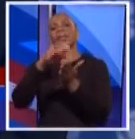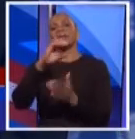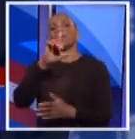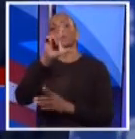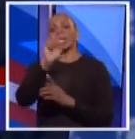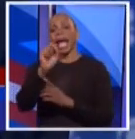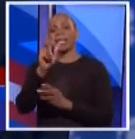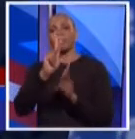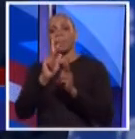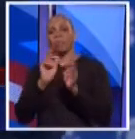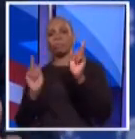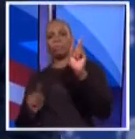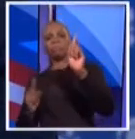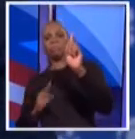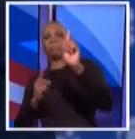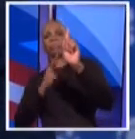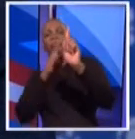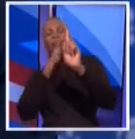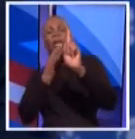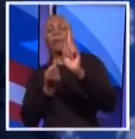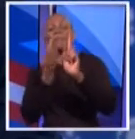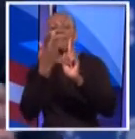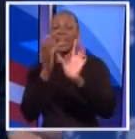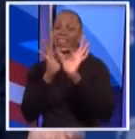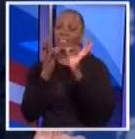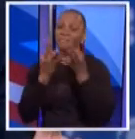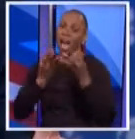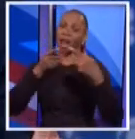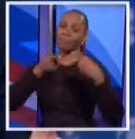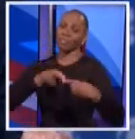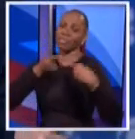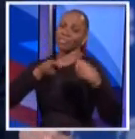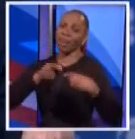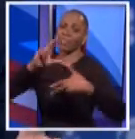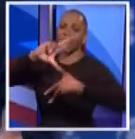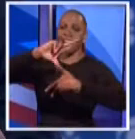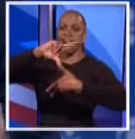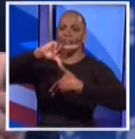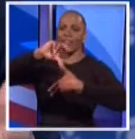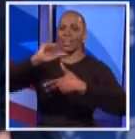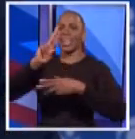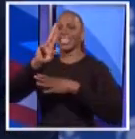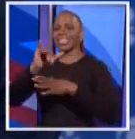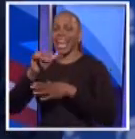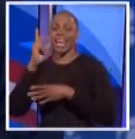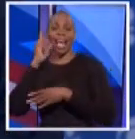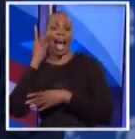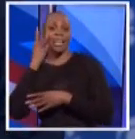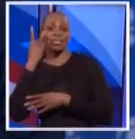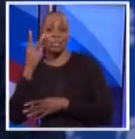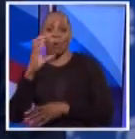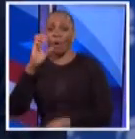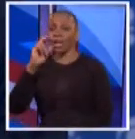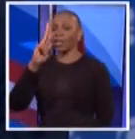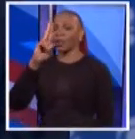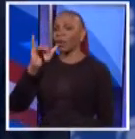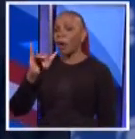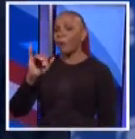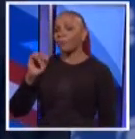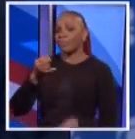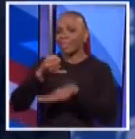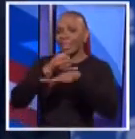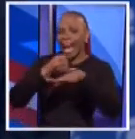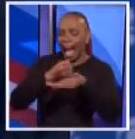so many families that are struggling after the hurricane. I saw this firsthand in Coney Island and Breezy Point, places that were so